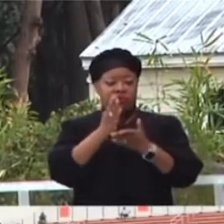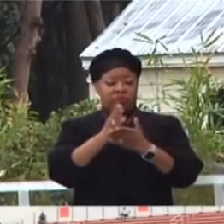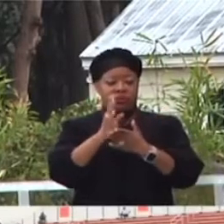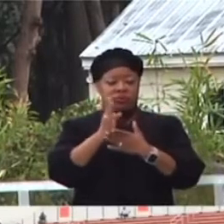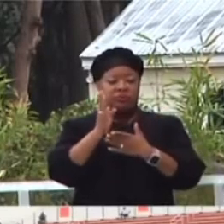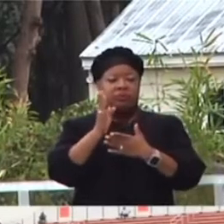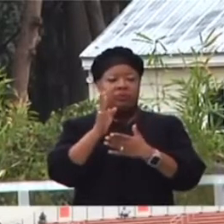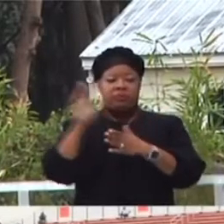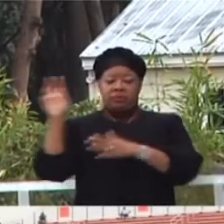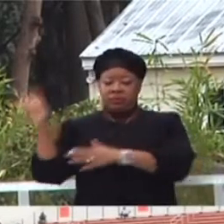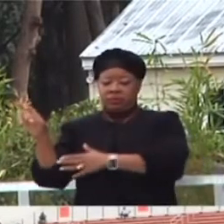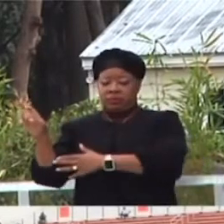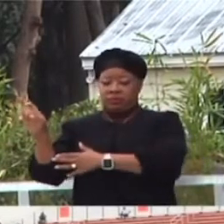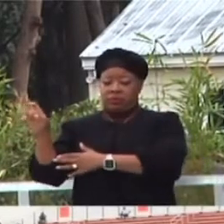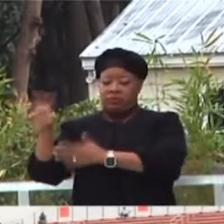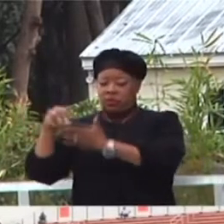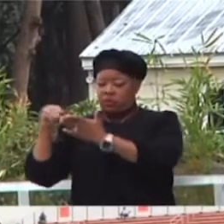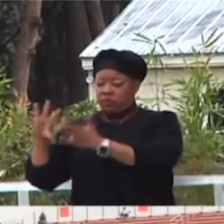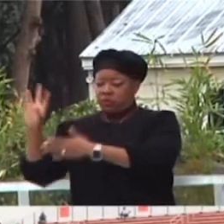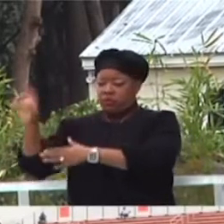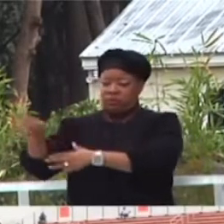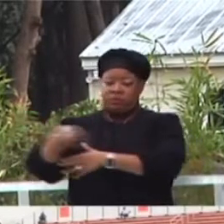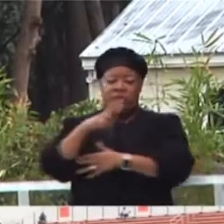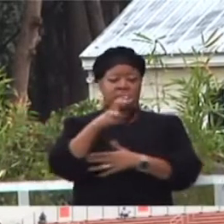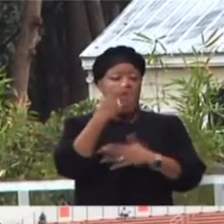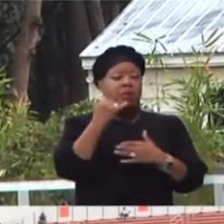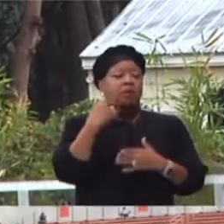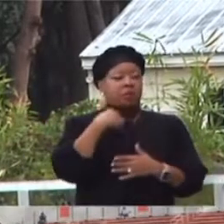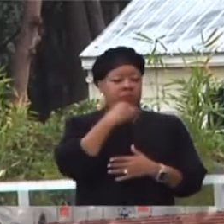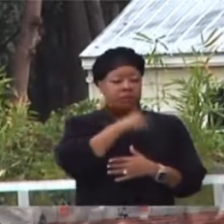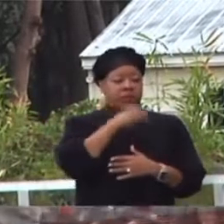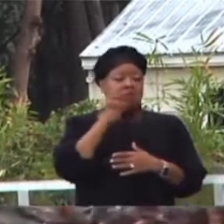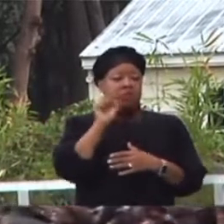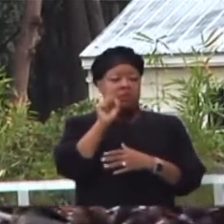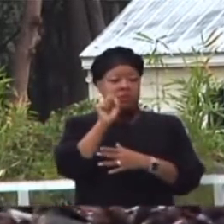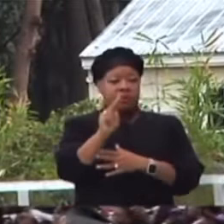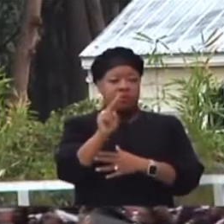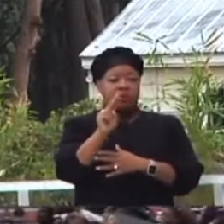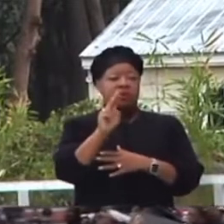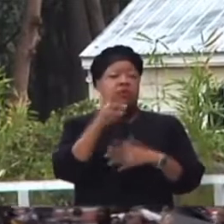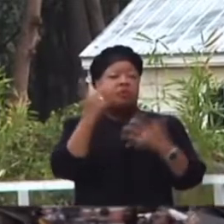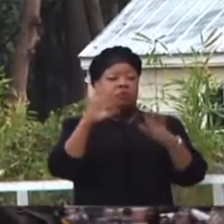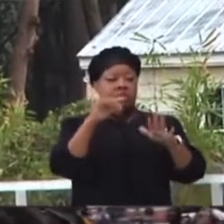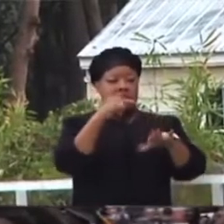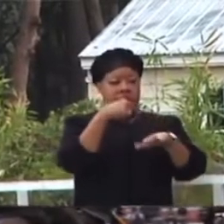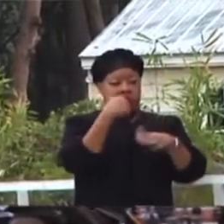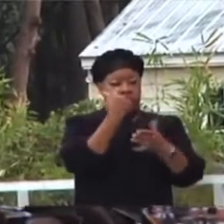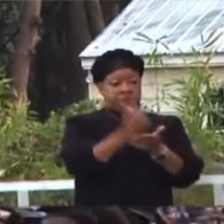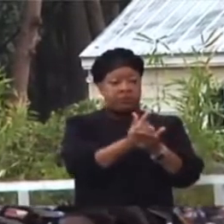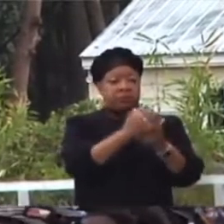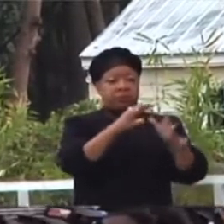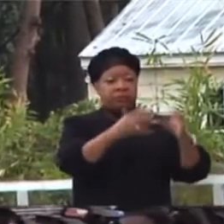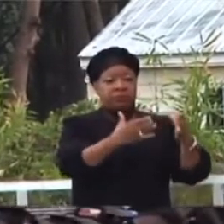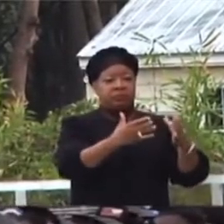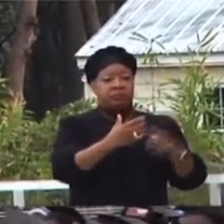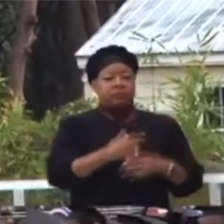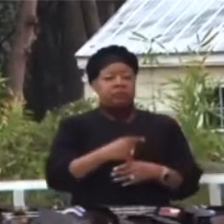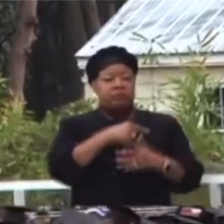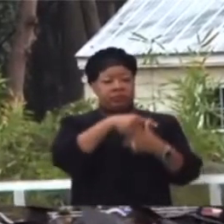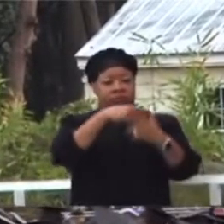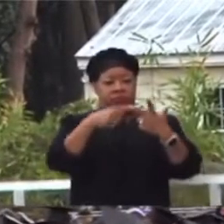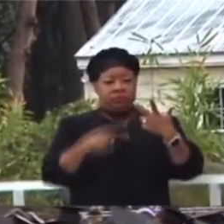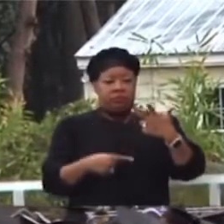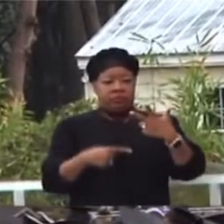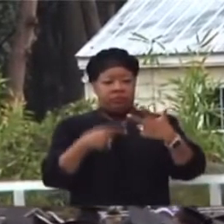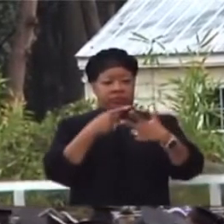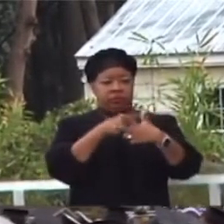from that of student to now member of the Savannah State Alumni Association. We will say three things.